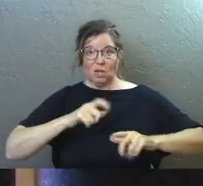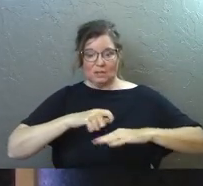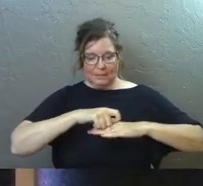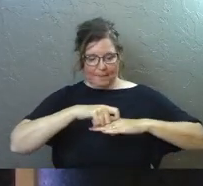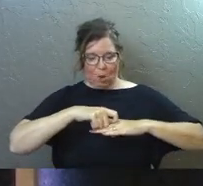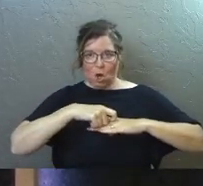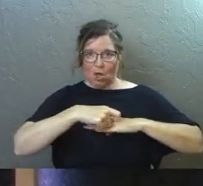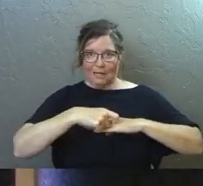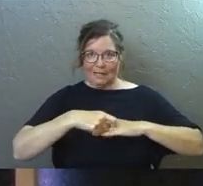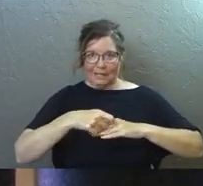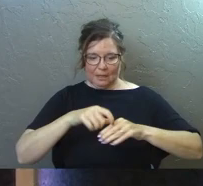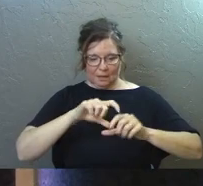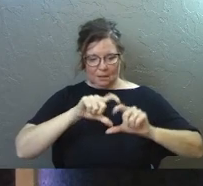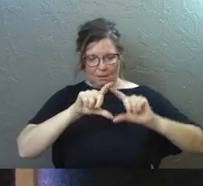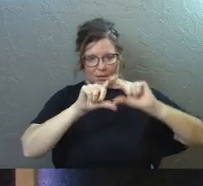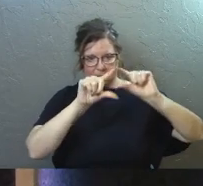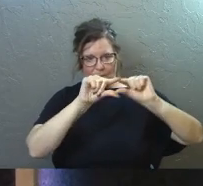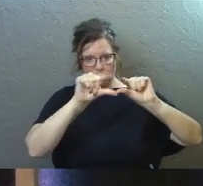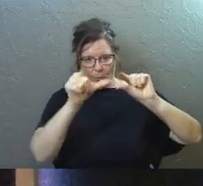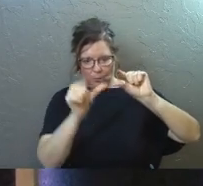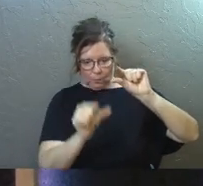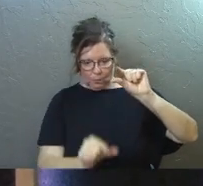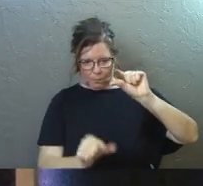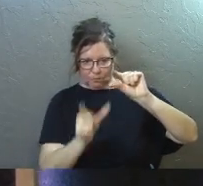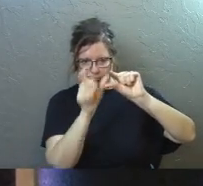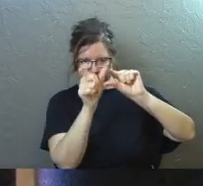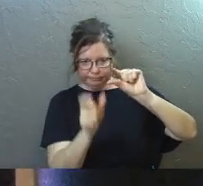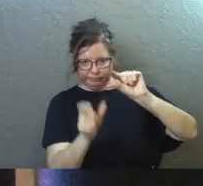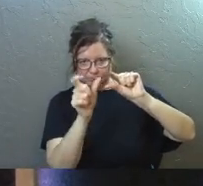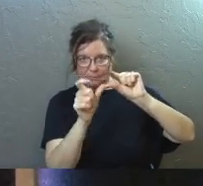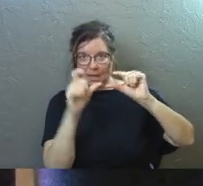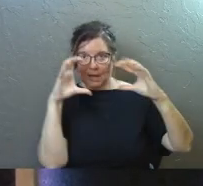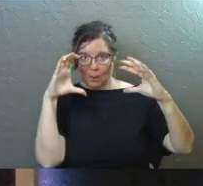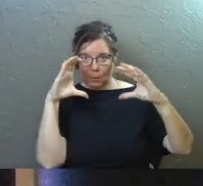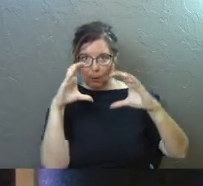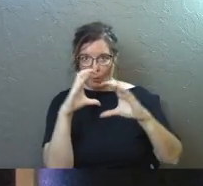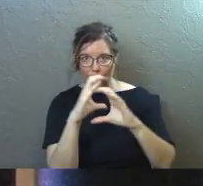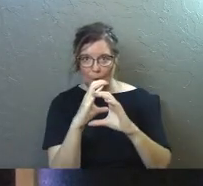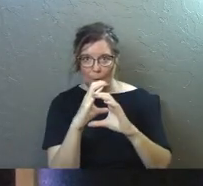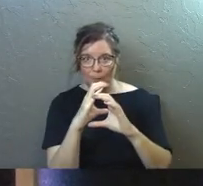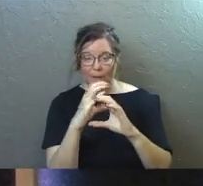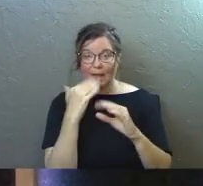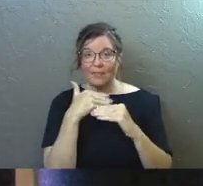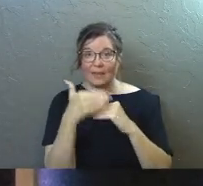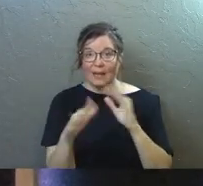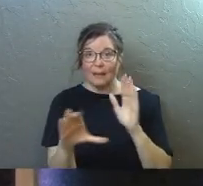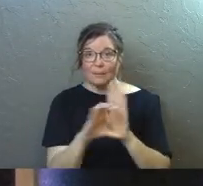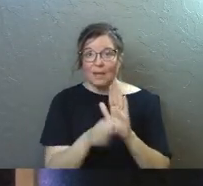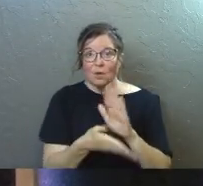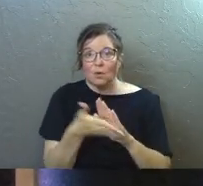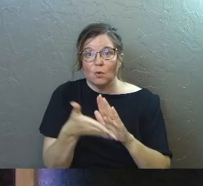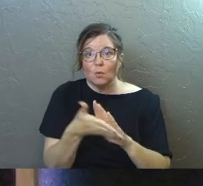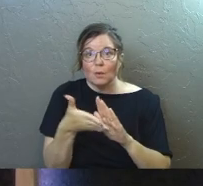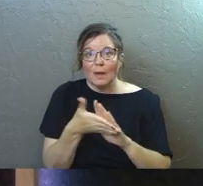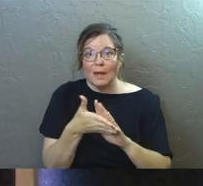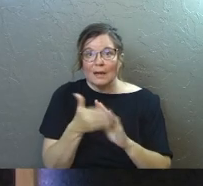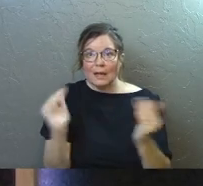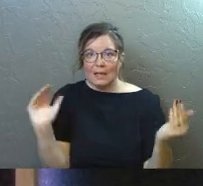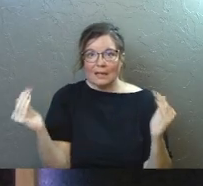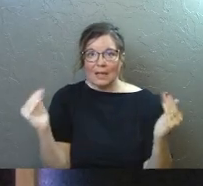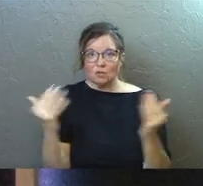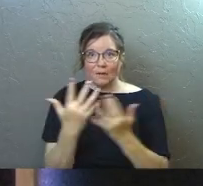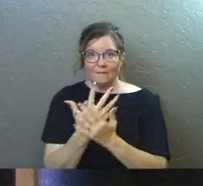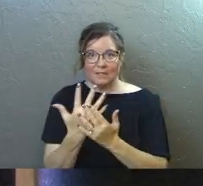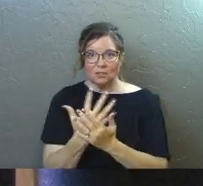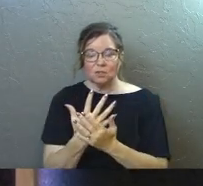markings right there at the hilt of that knife. And then I kind of zoomed in in the next picture over there and ran kind of a contrast